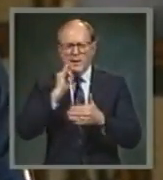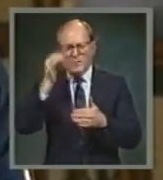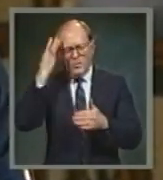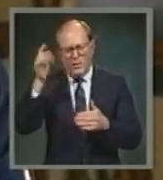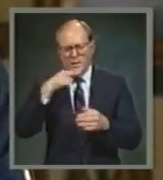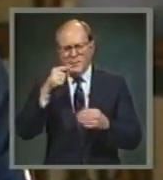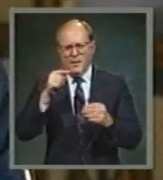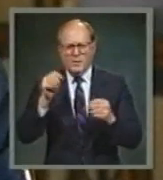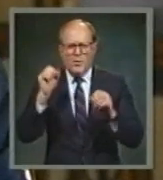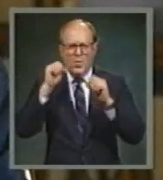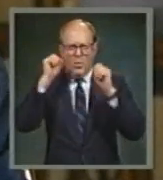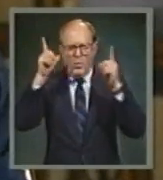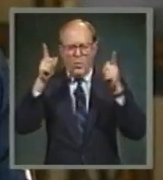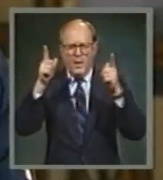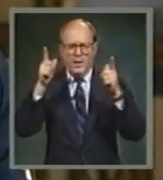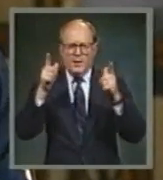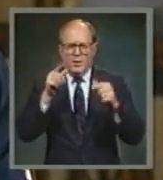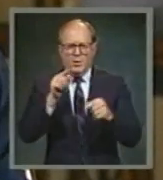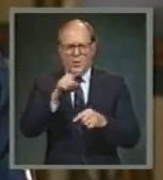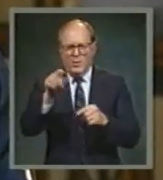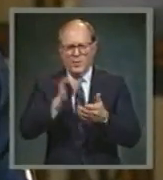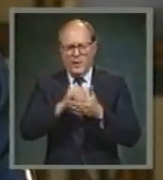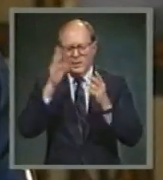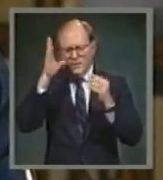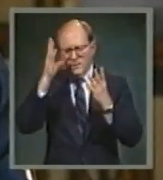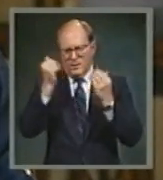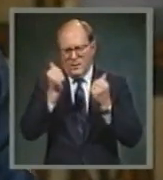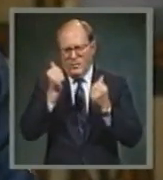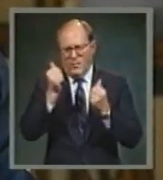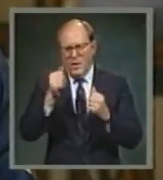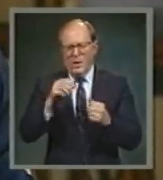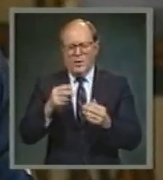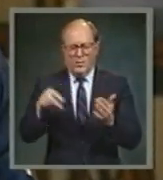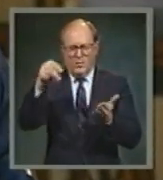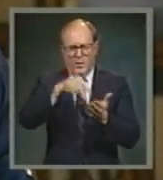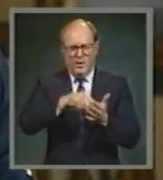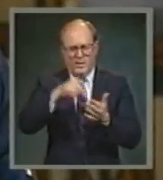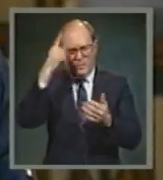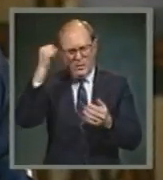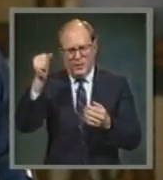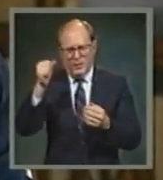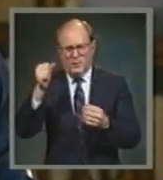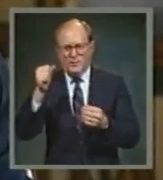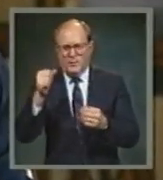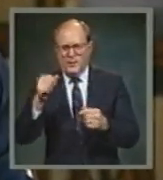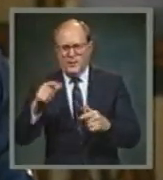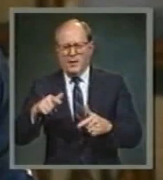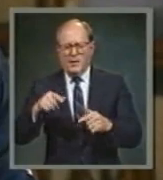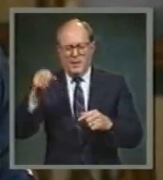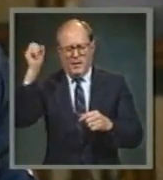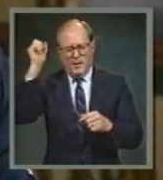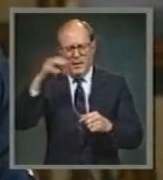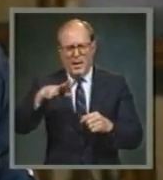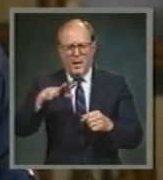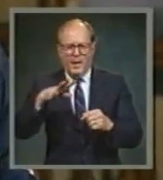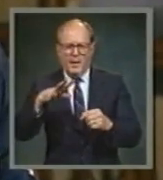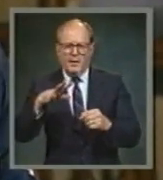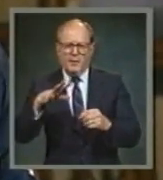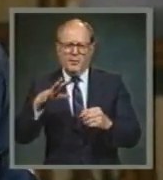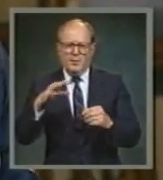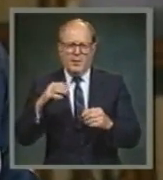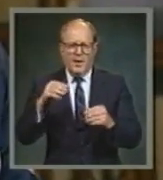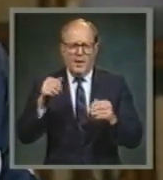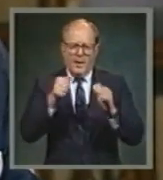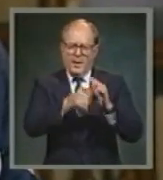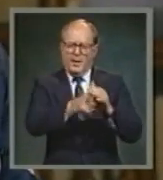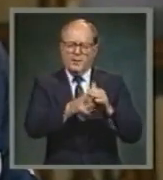thou that sleepest and arise from the dead, and Christ shall give thee light. Light is precious because it dispels darkness.